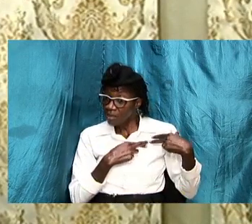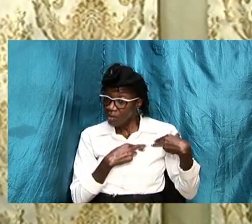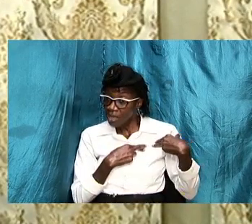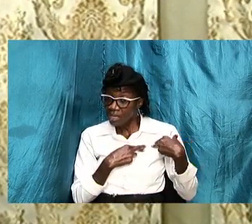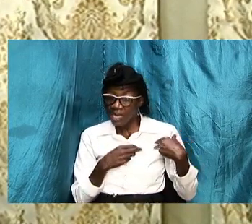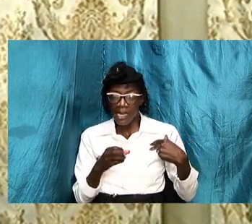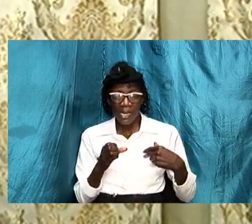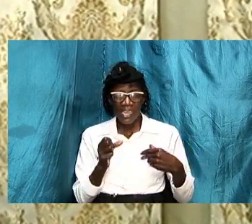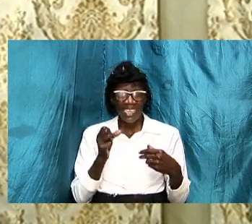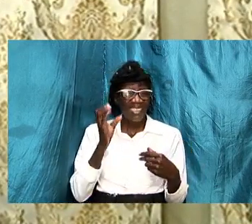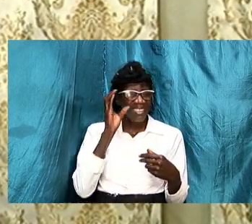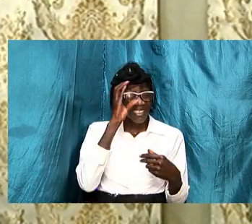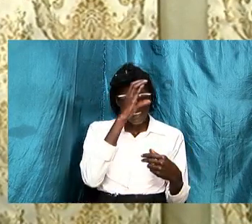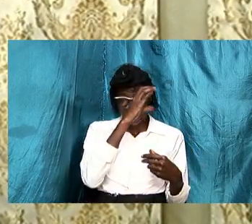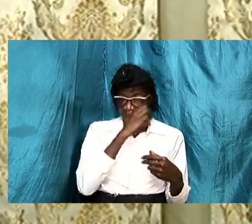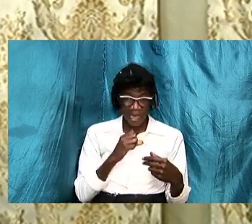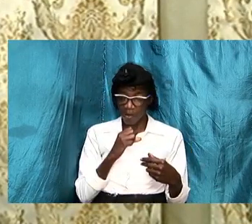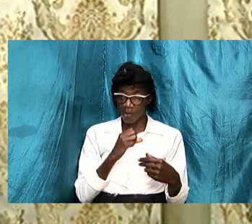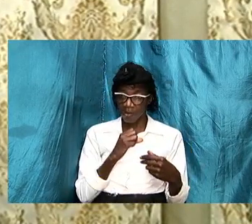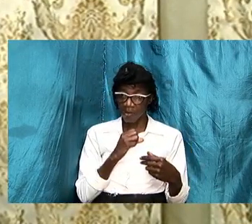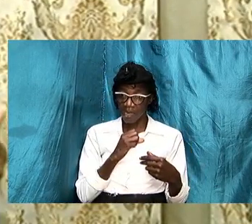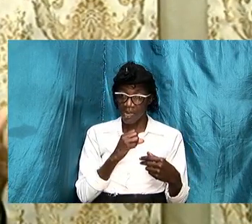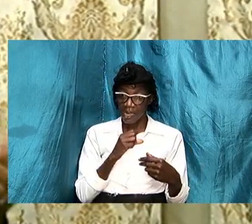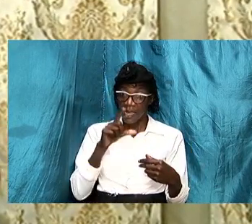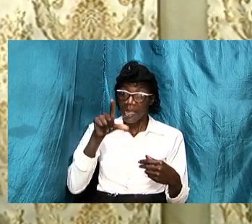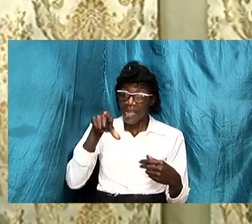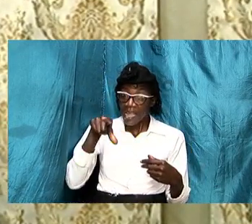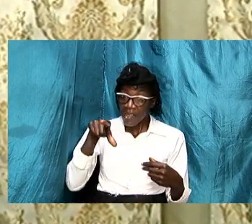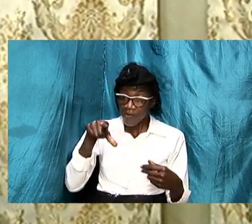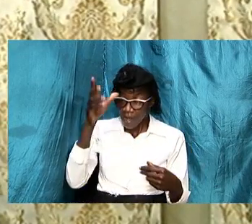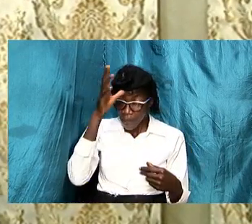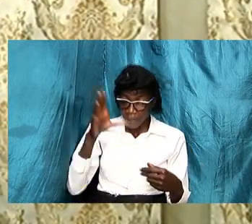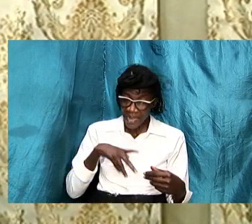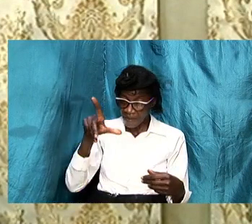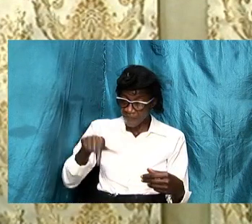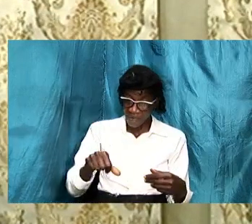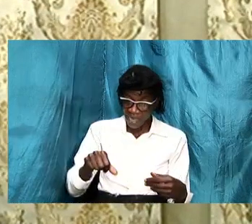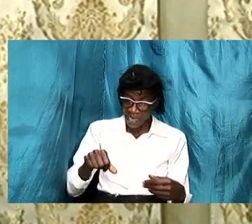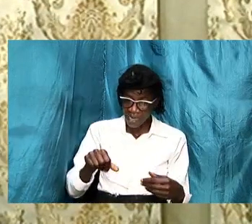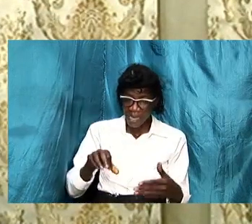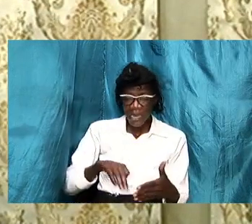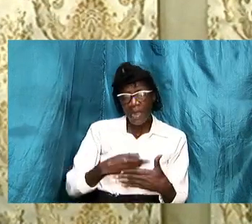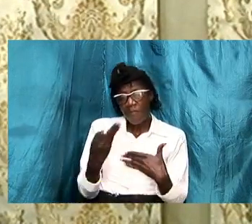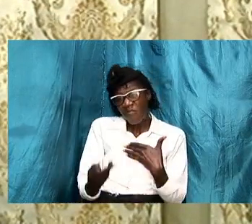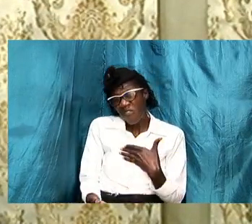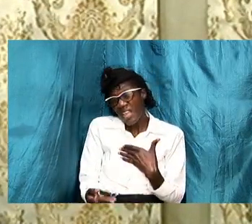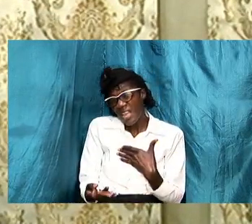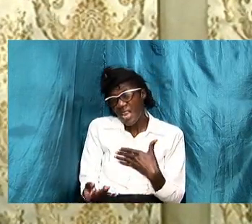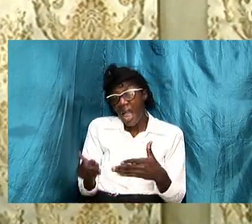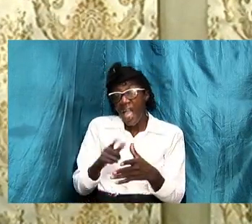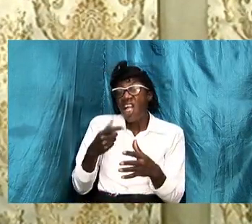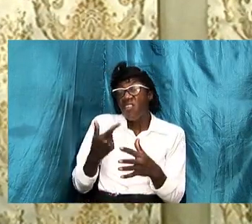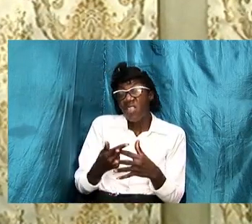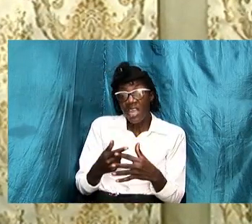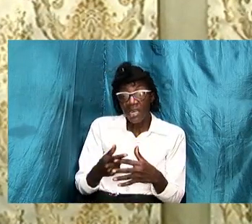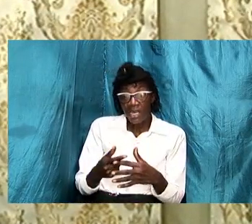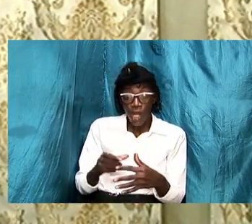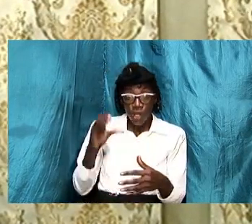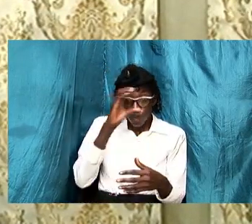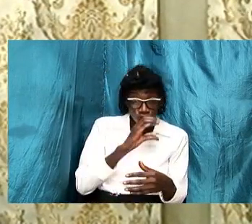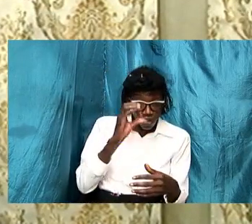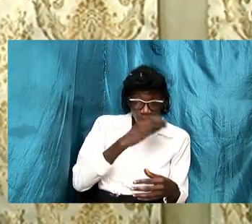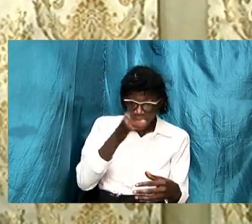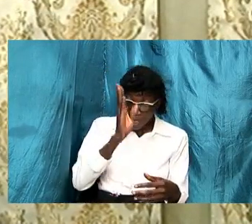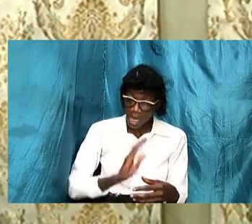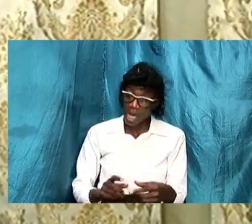that we have faltered along the way then we must see god then we must get back to our